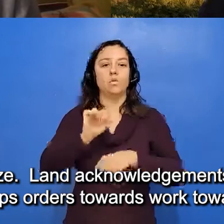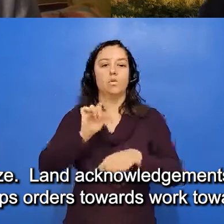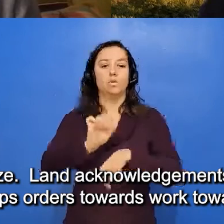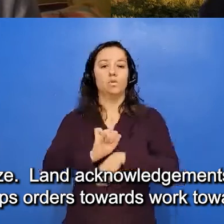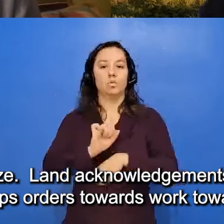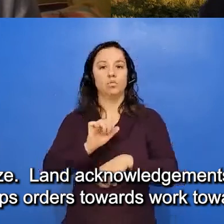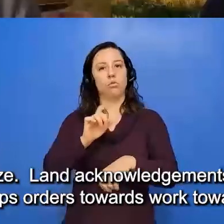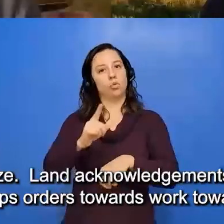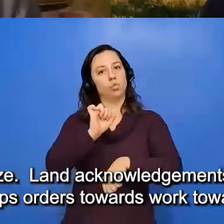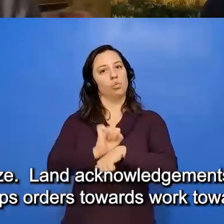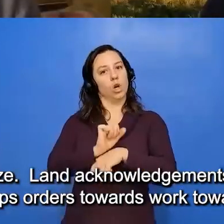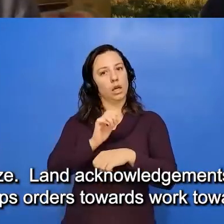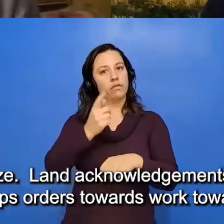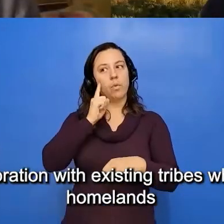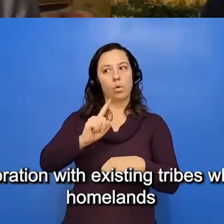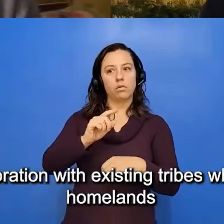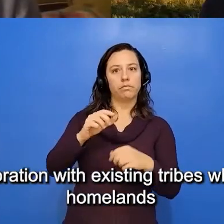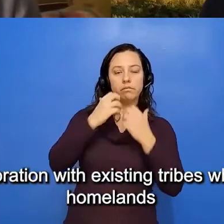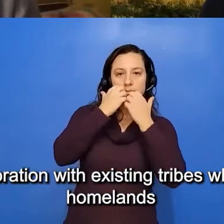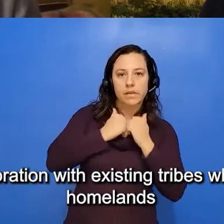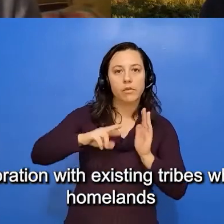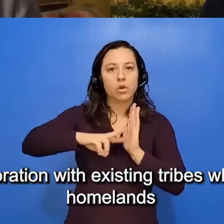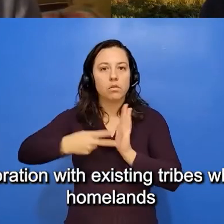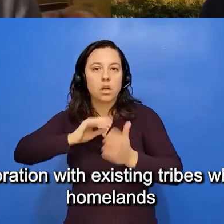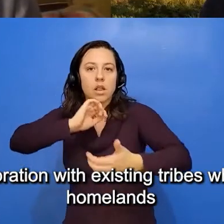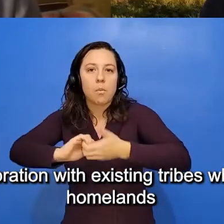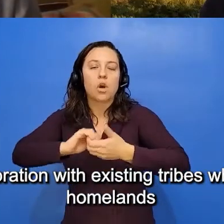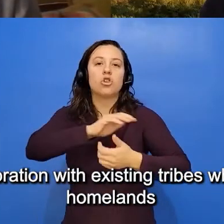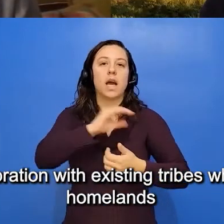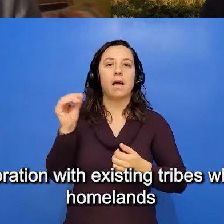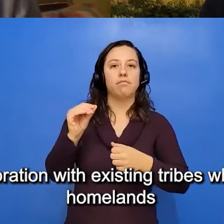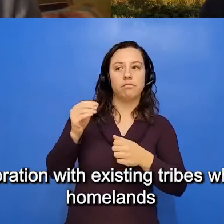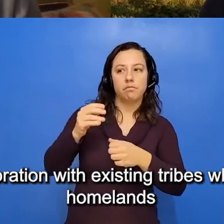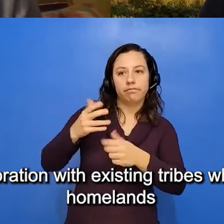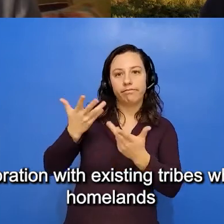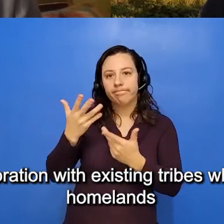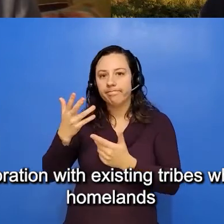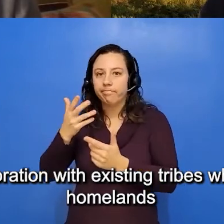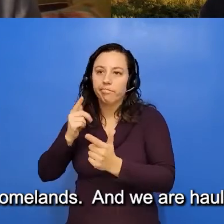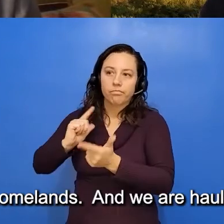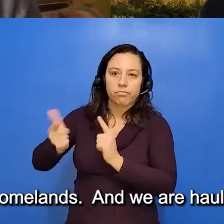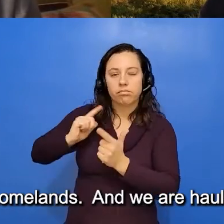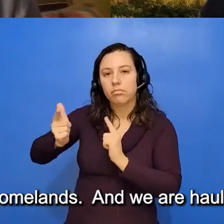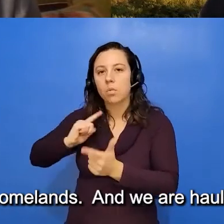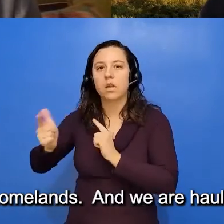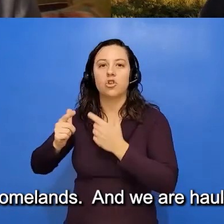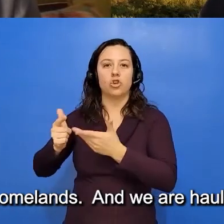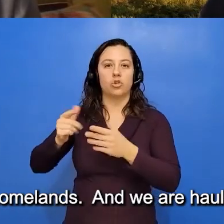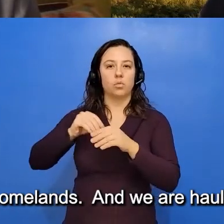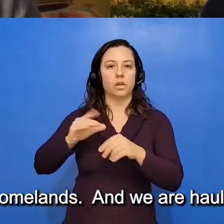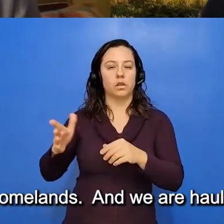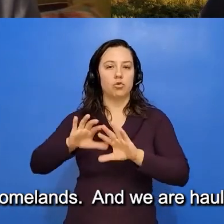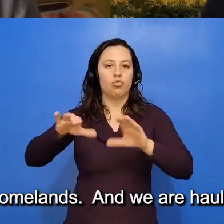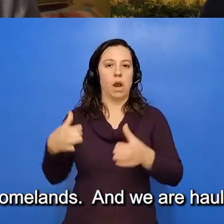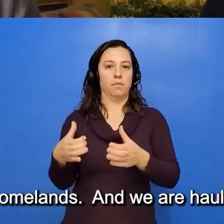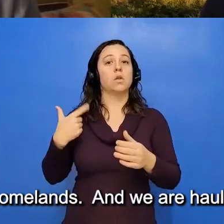collaboration and consultation with tribes. While we exist in our homelands, our authority in our homelands is often